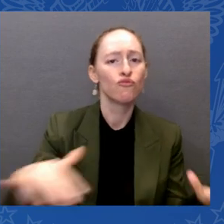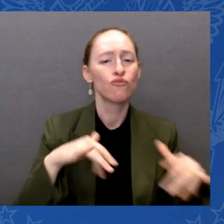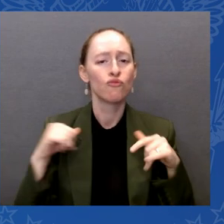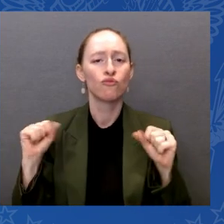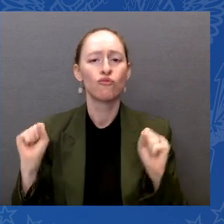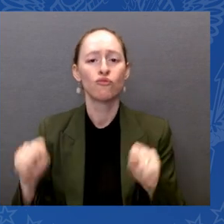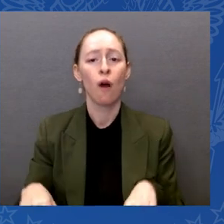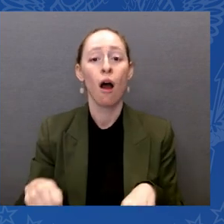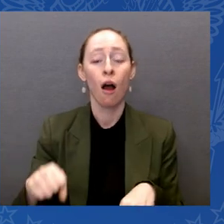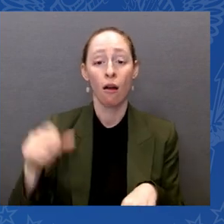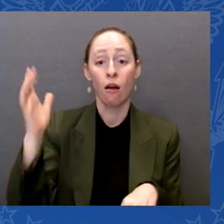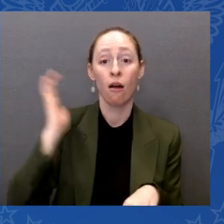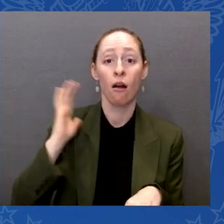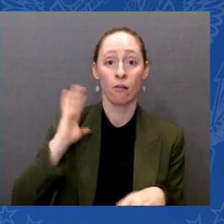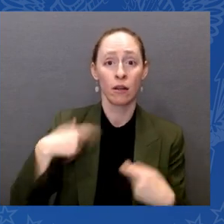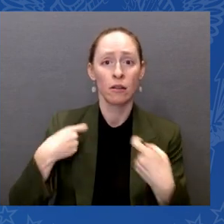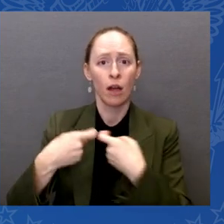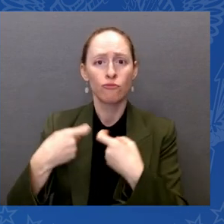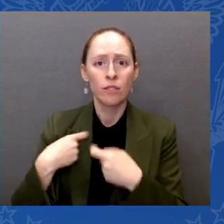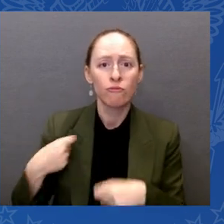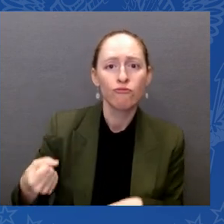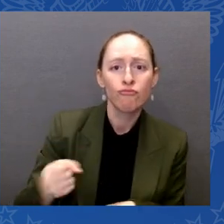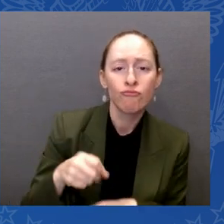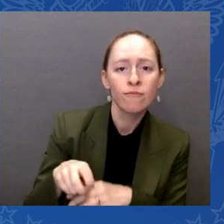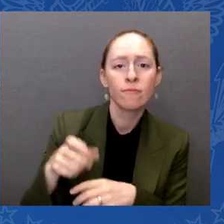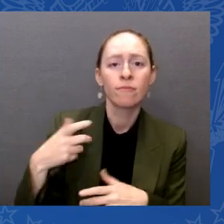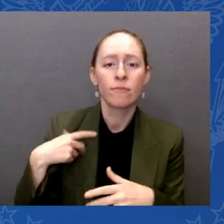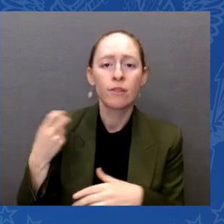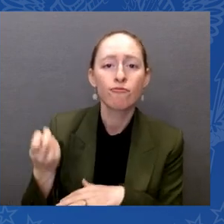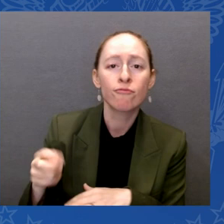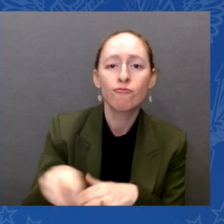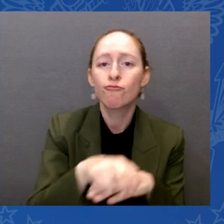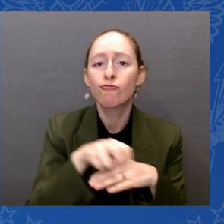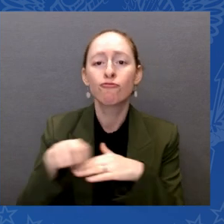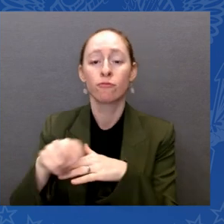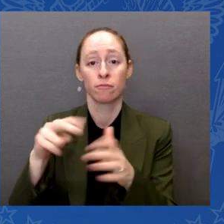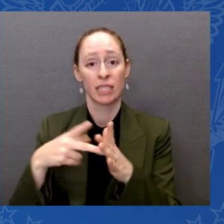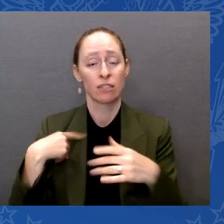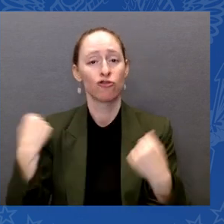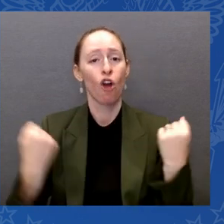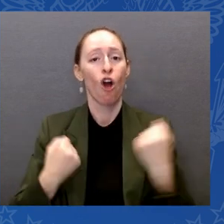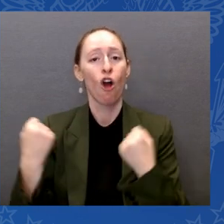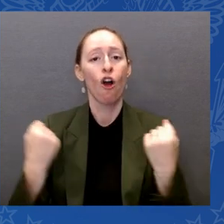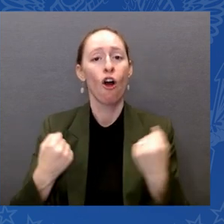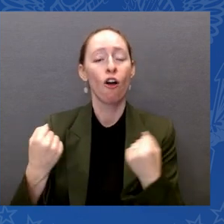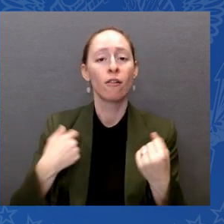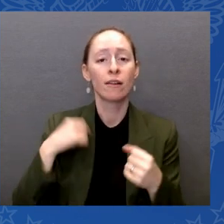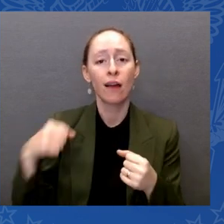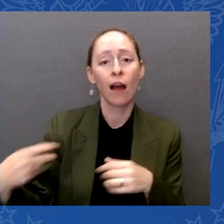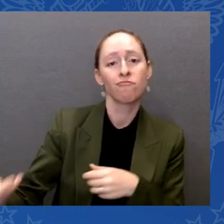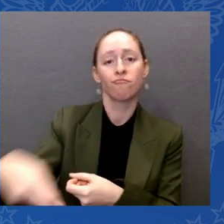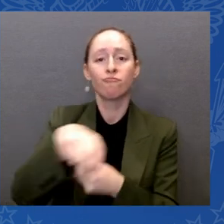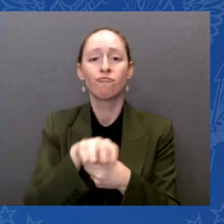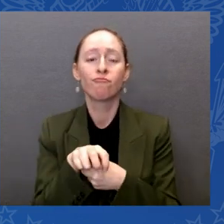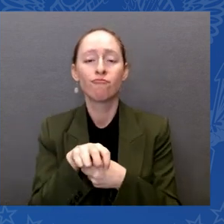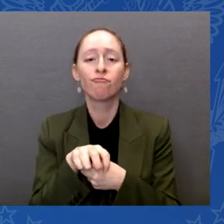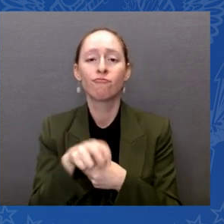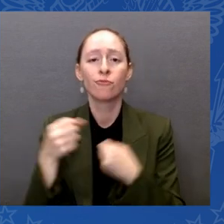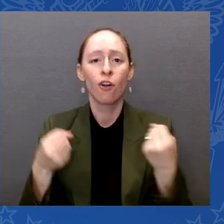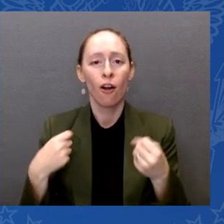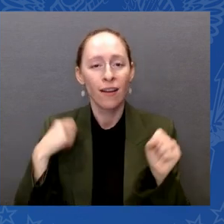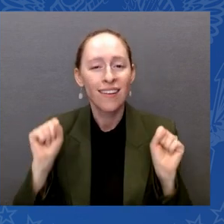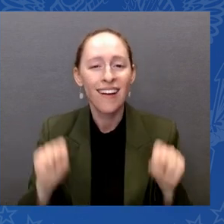option for people like us. The ADA fostered invention and transformed existing technologies into solutions